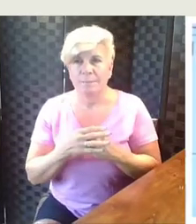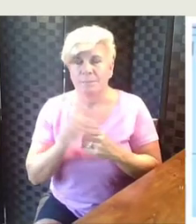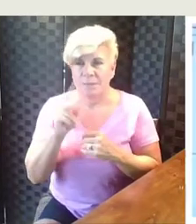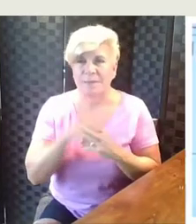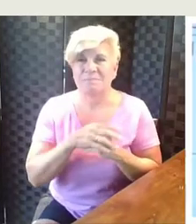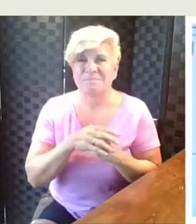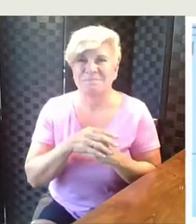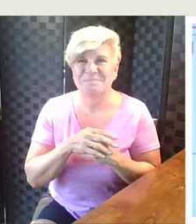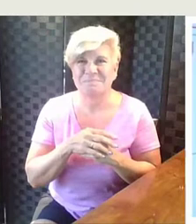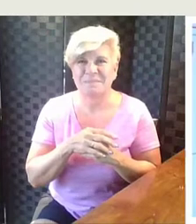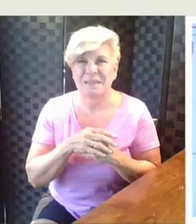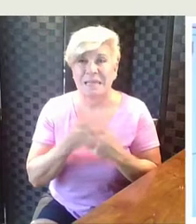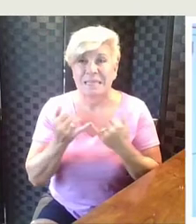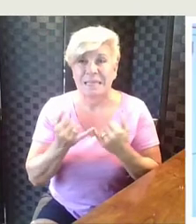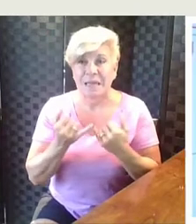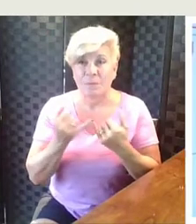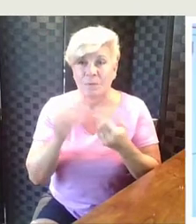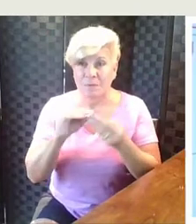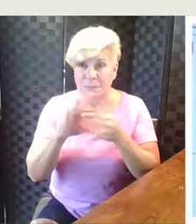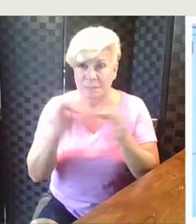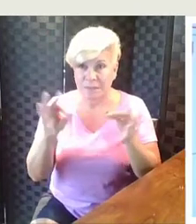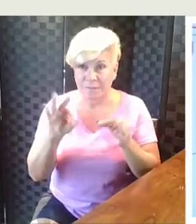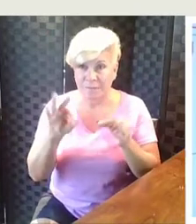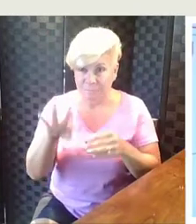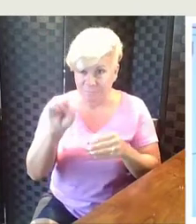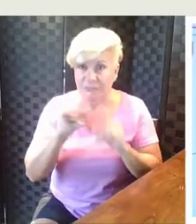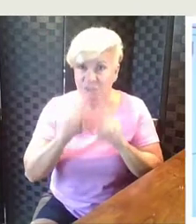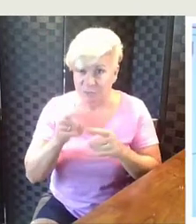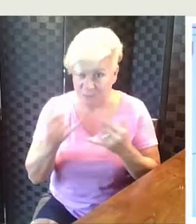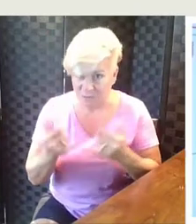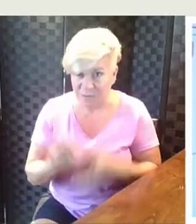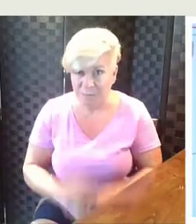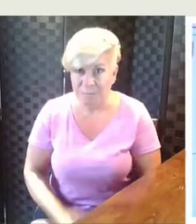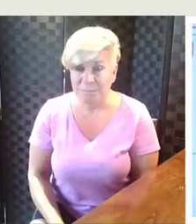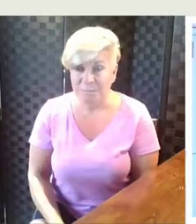Now that we have our equations, go ahead and find your answer.